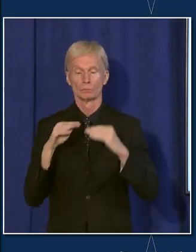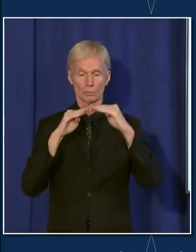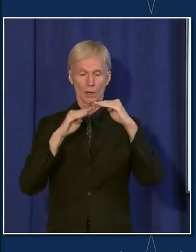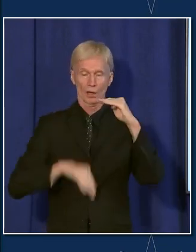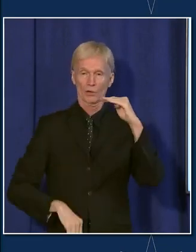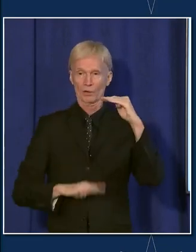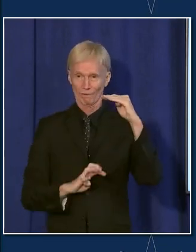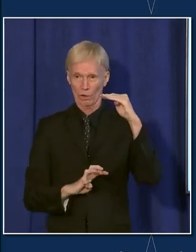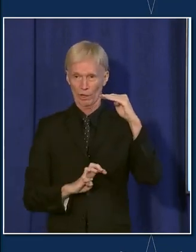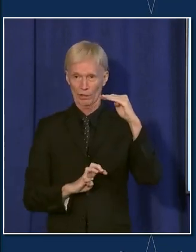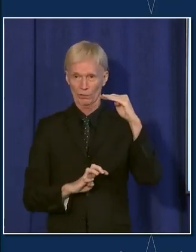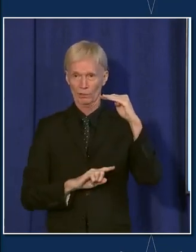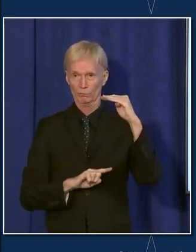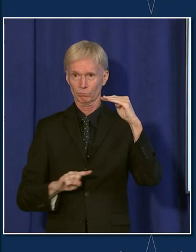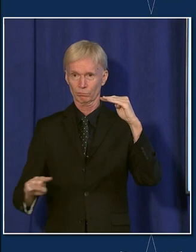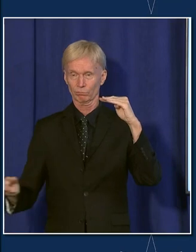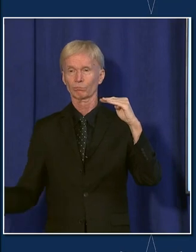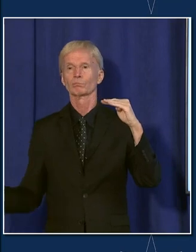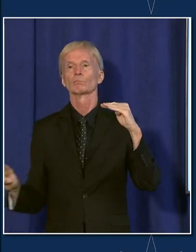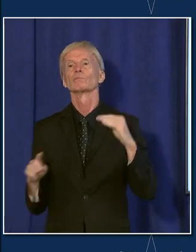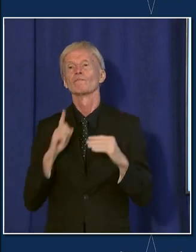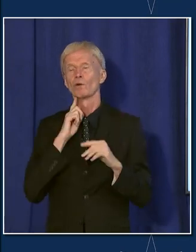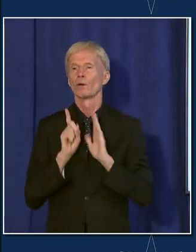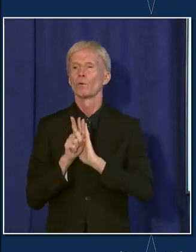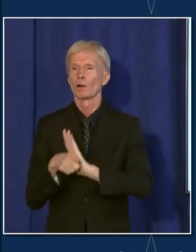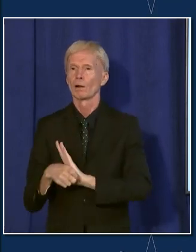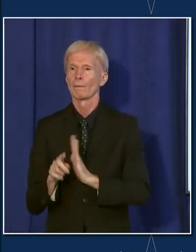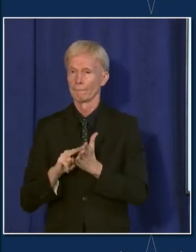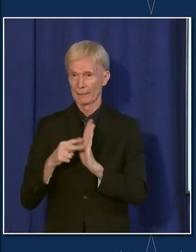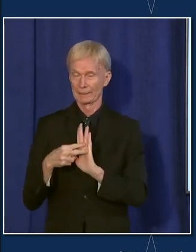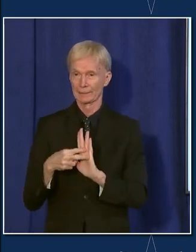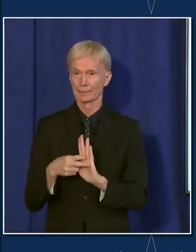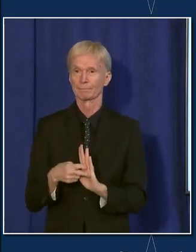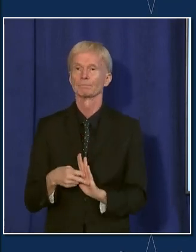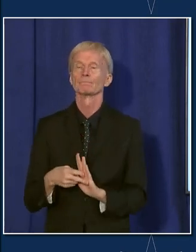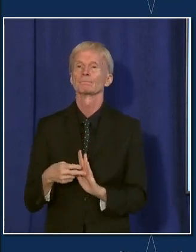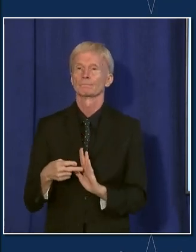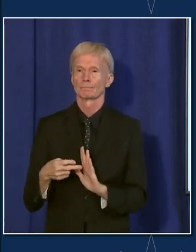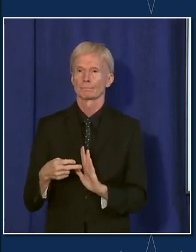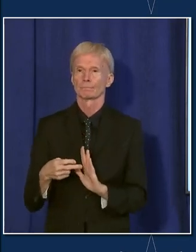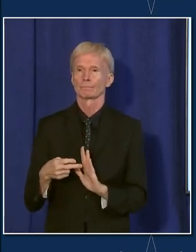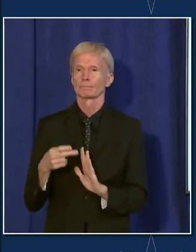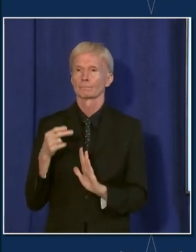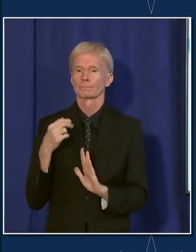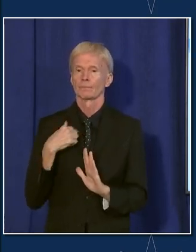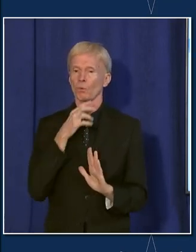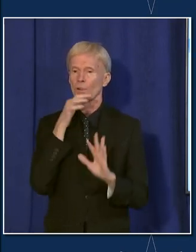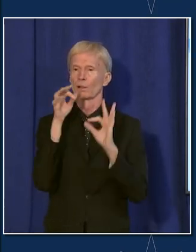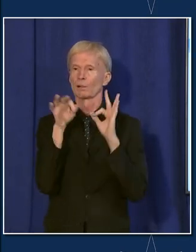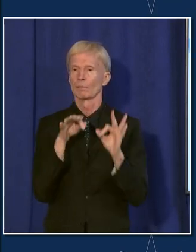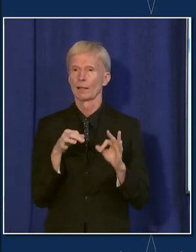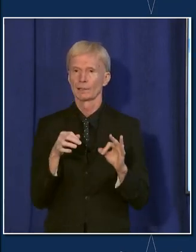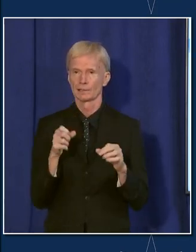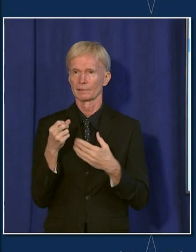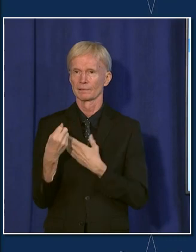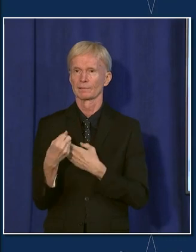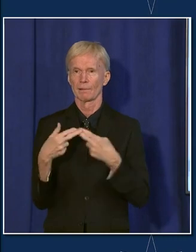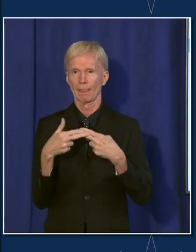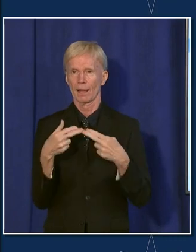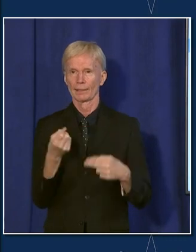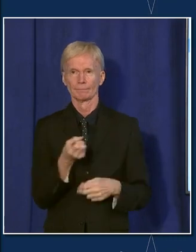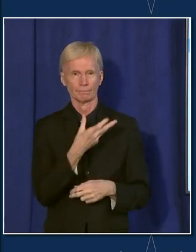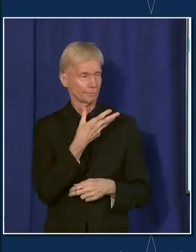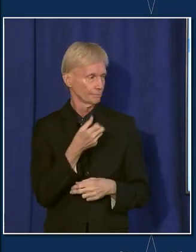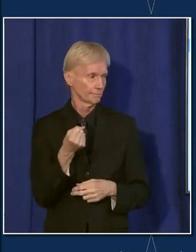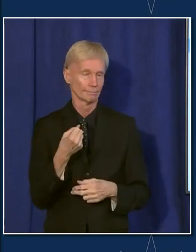400 and consistently stay there. So the idea is, and if you don't mind, I'll just pull this back up because it's helpful to probably